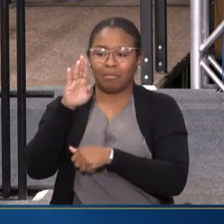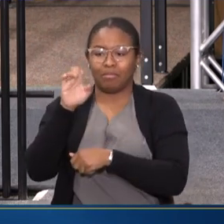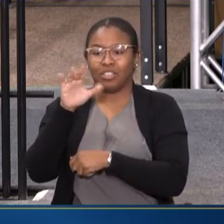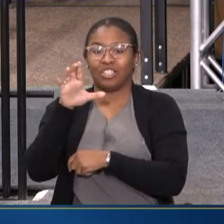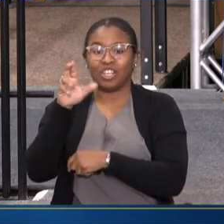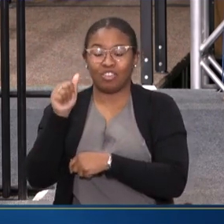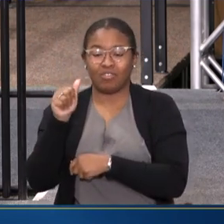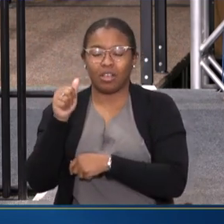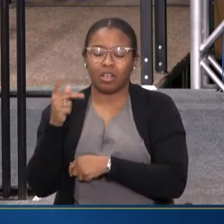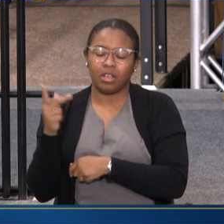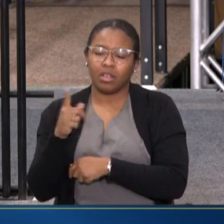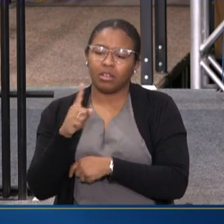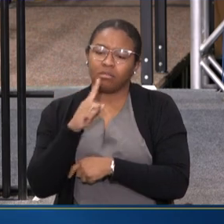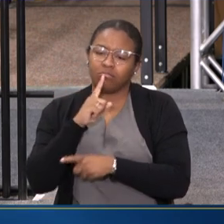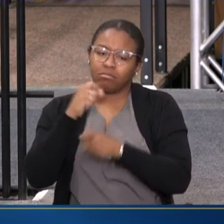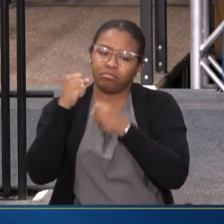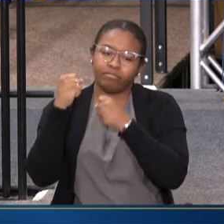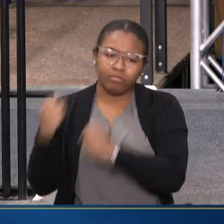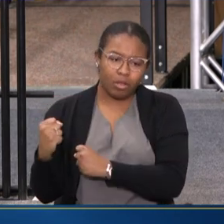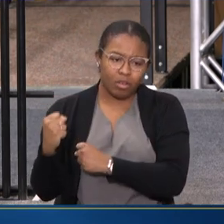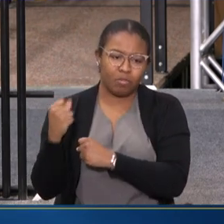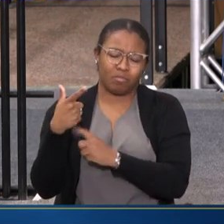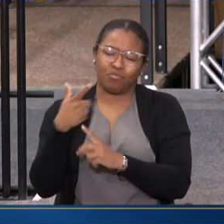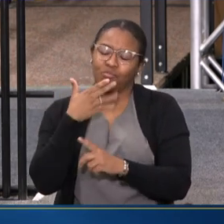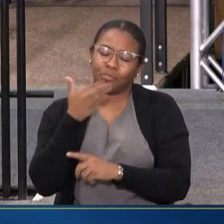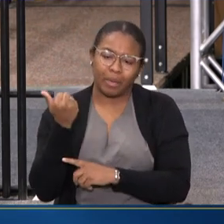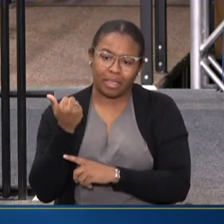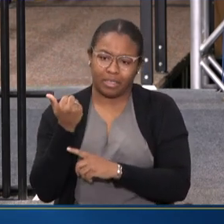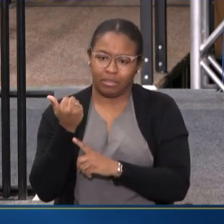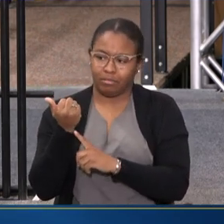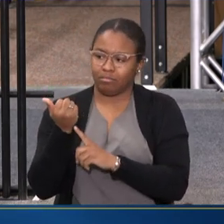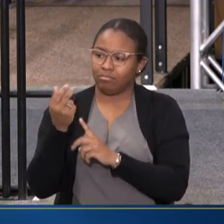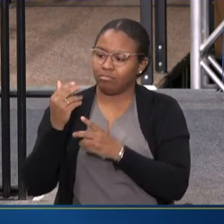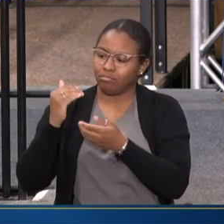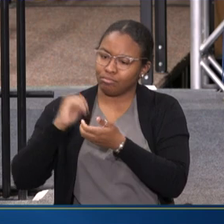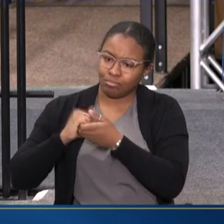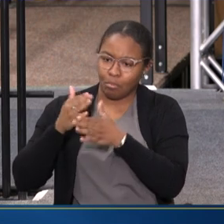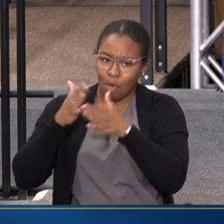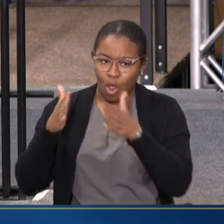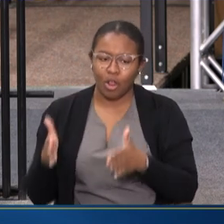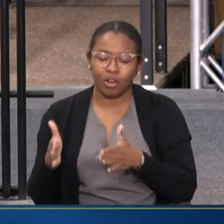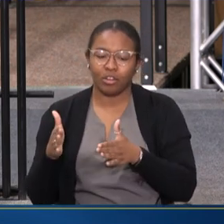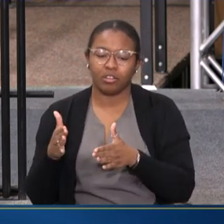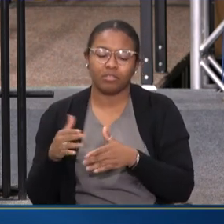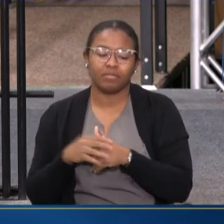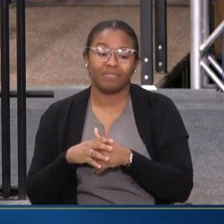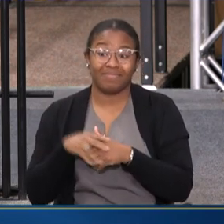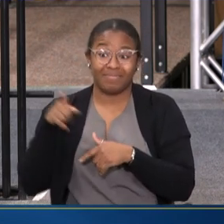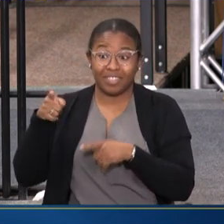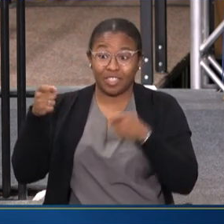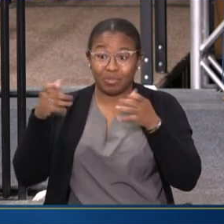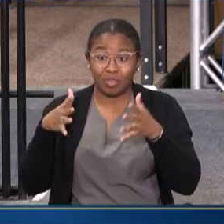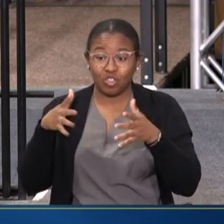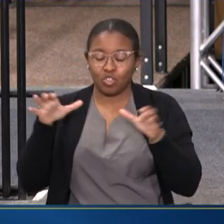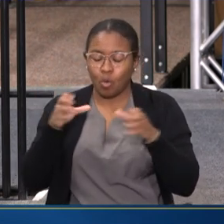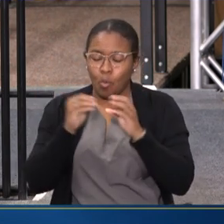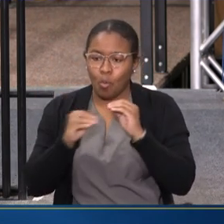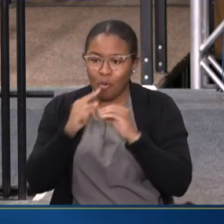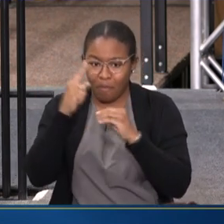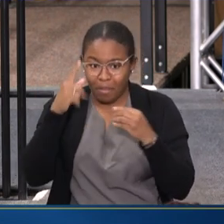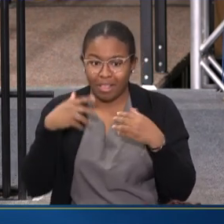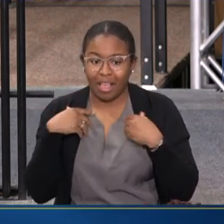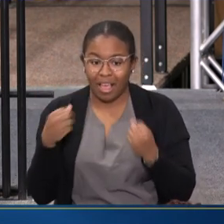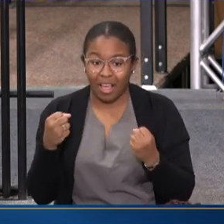THEY HAVE BEEN STRONG. THEY HAVE BEEN THE BEST PARTNERS. THIS ADMINISTRATION HAS DONE MORE FOR MENTAL HEALTH